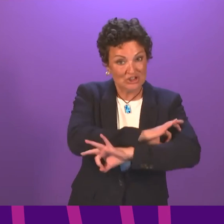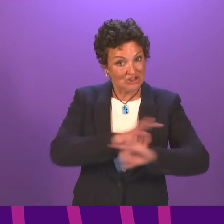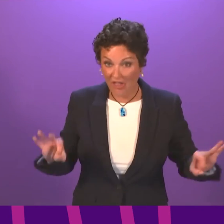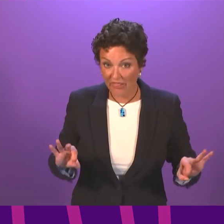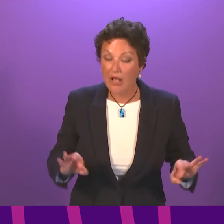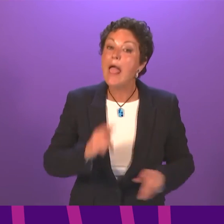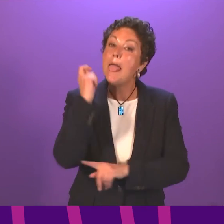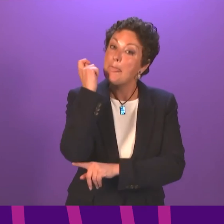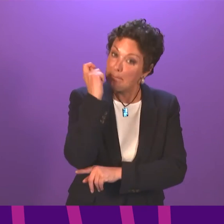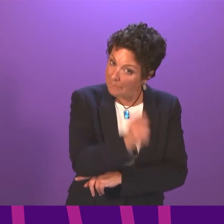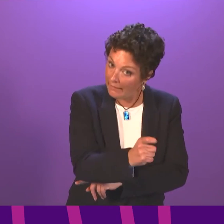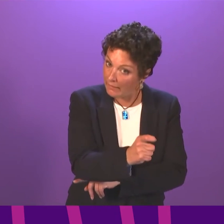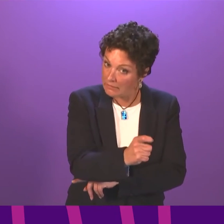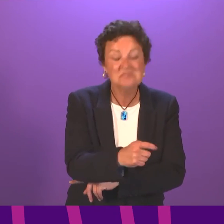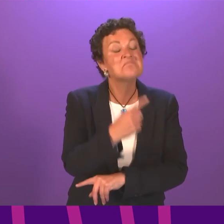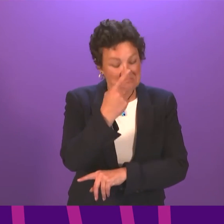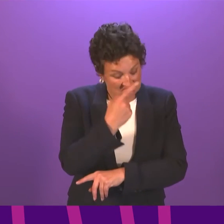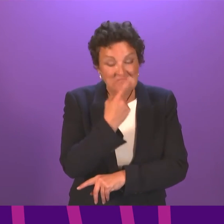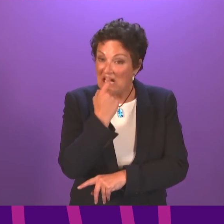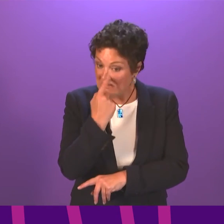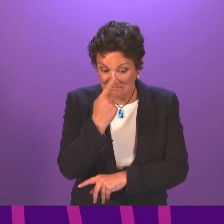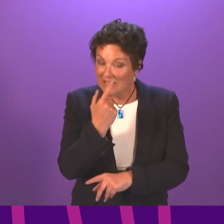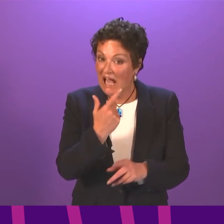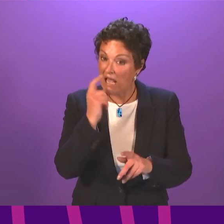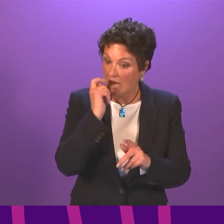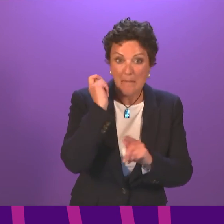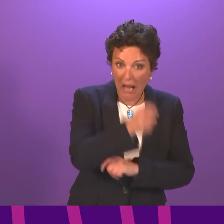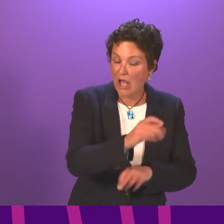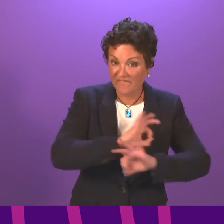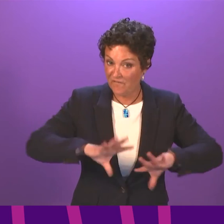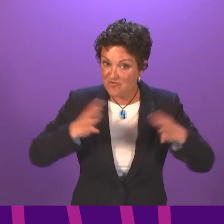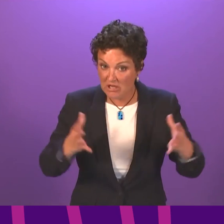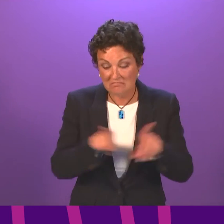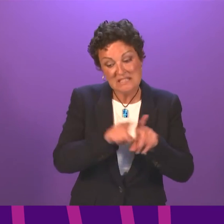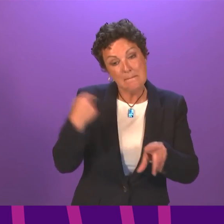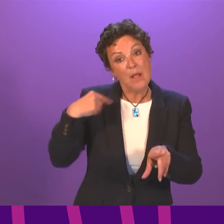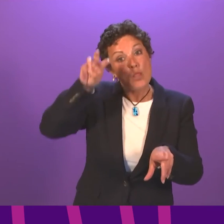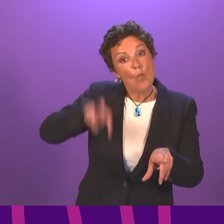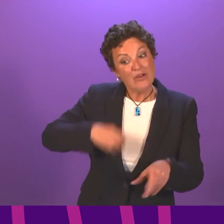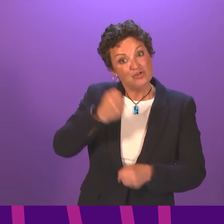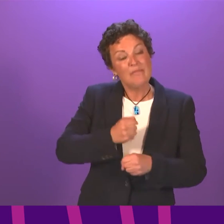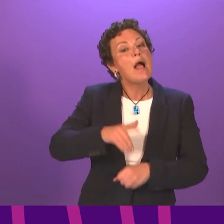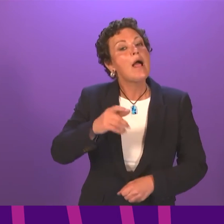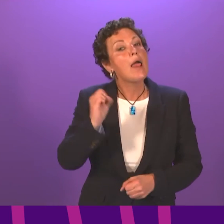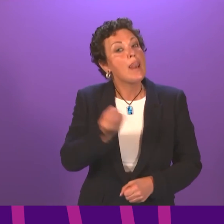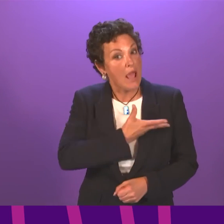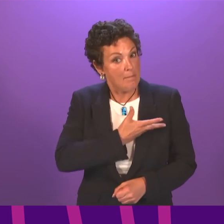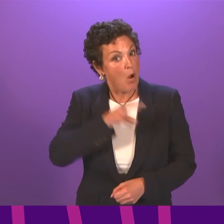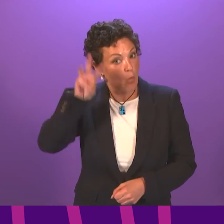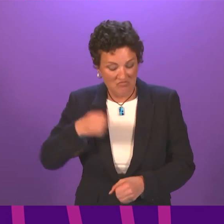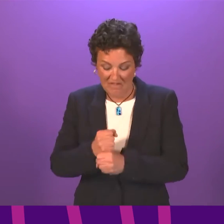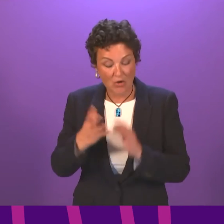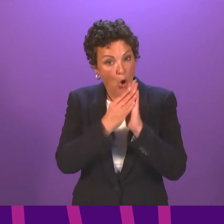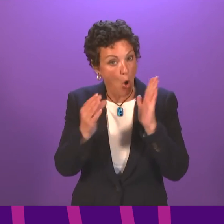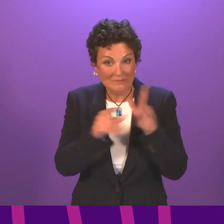very difficult decision around the no detriment symmetrical system. The Welsh Government, as I understand it, Labour Welsh Government has done the